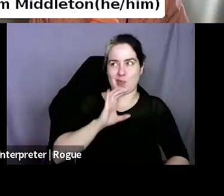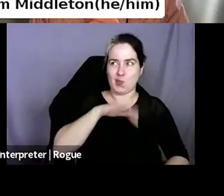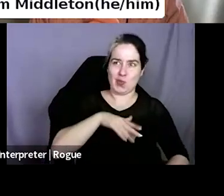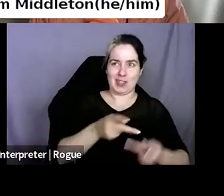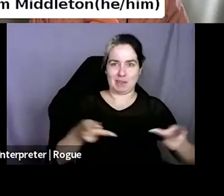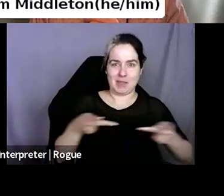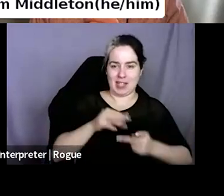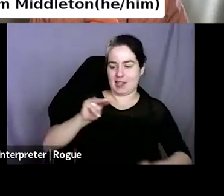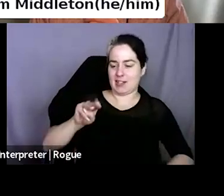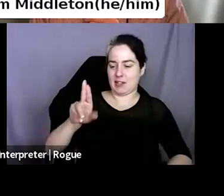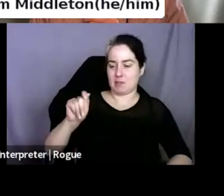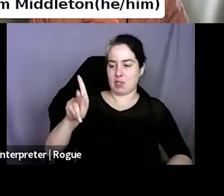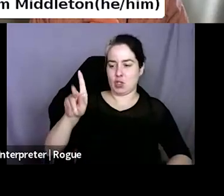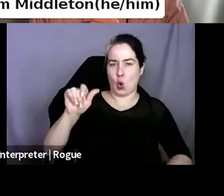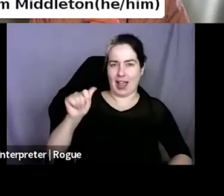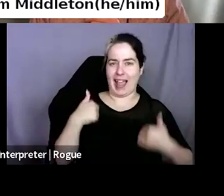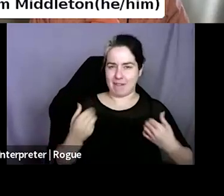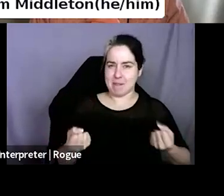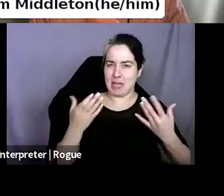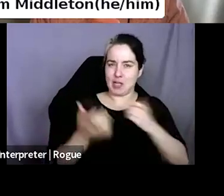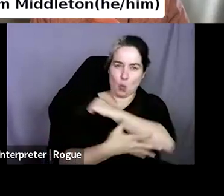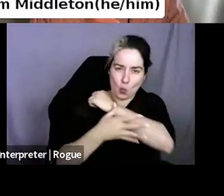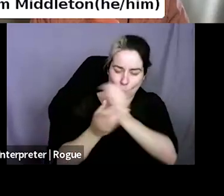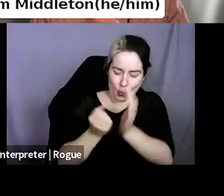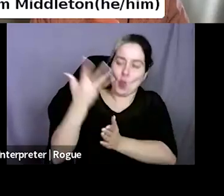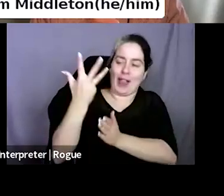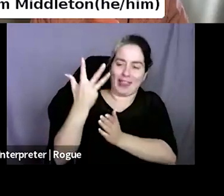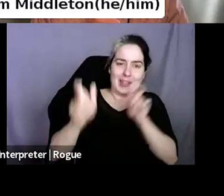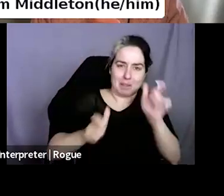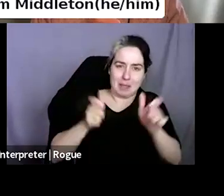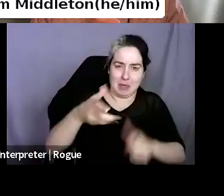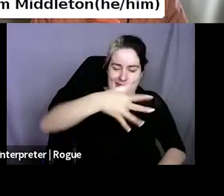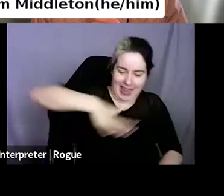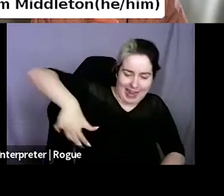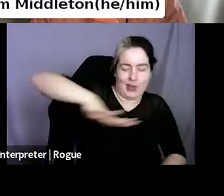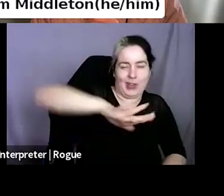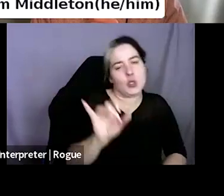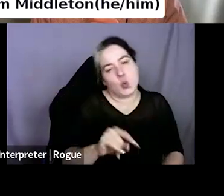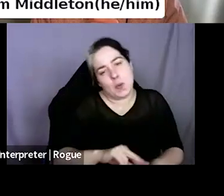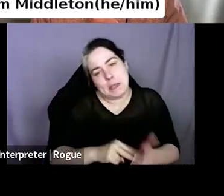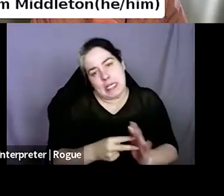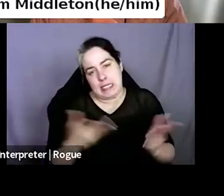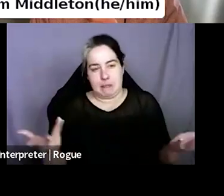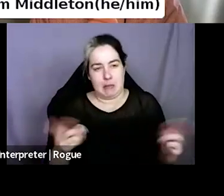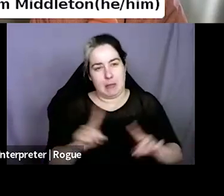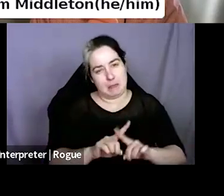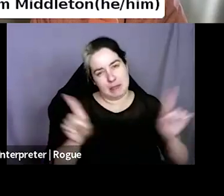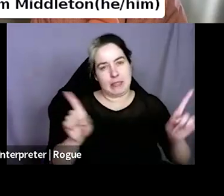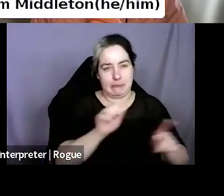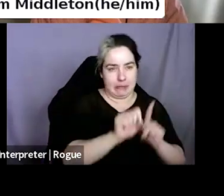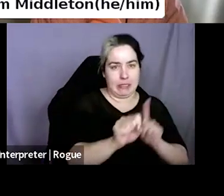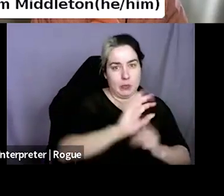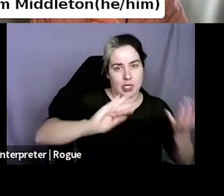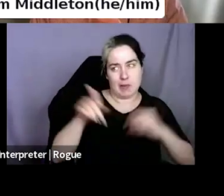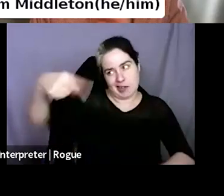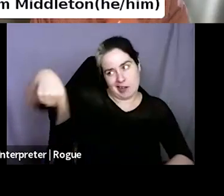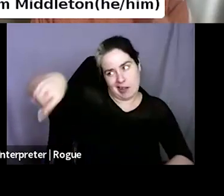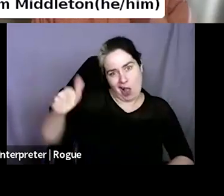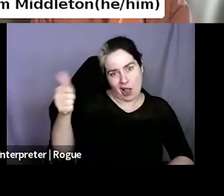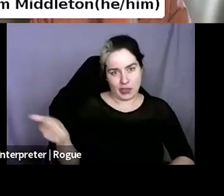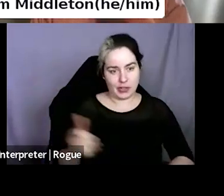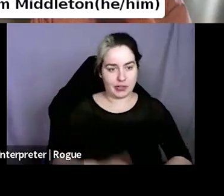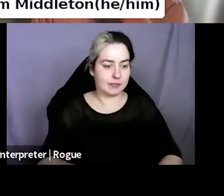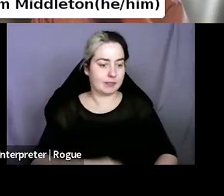mix of being quite wealthy. So that's true. That's true. Chris, I would echo